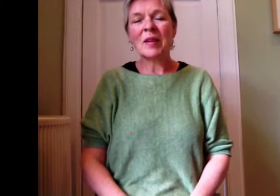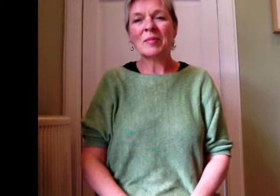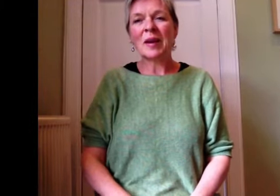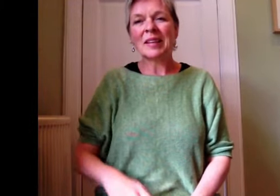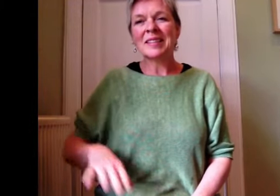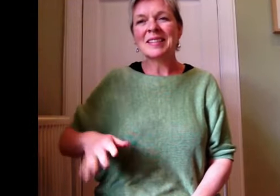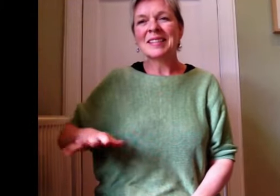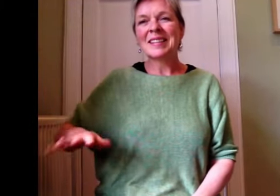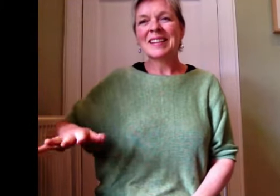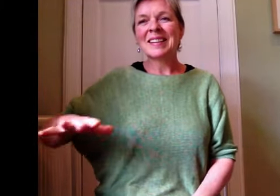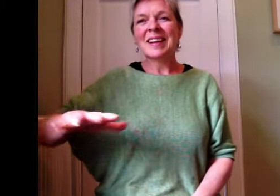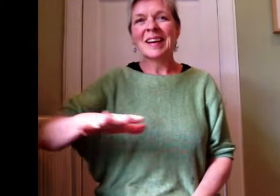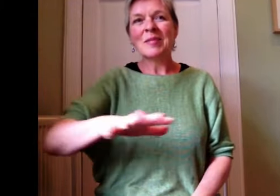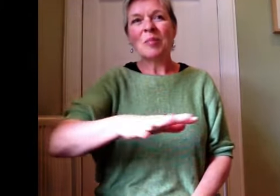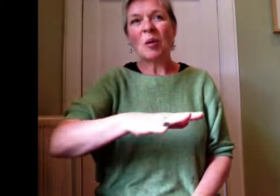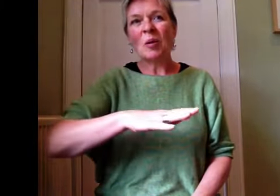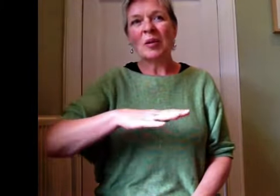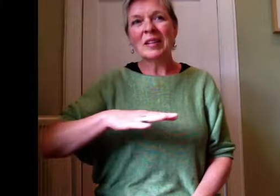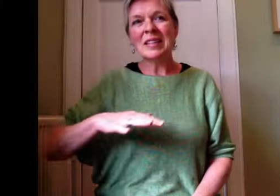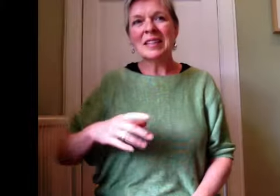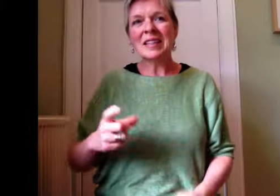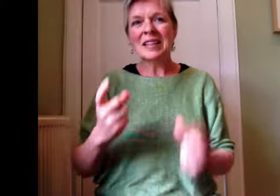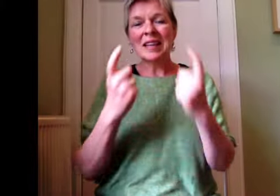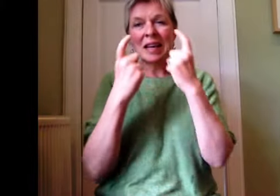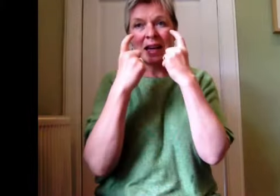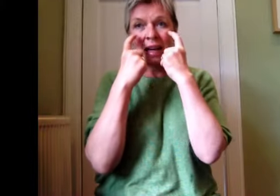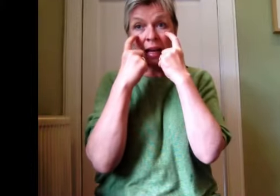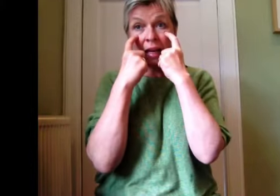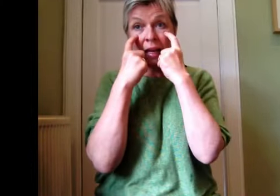so bear that in mind. Pond.